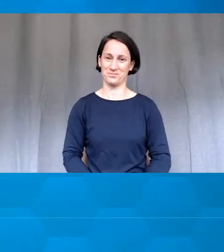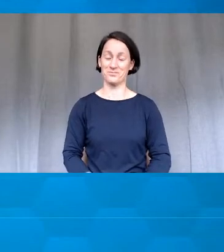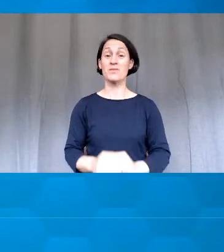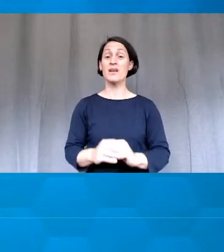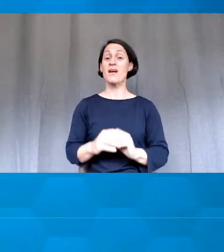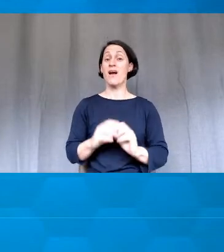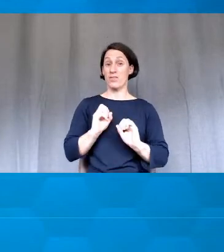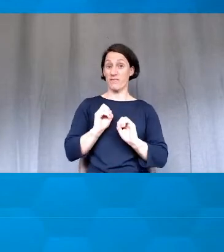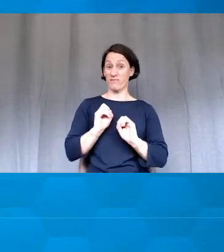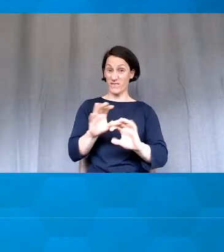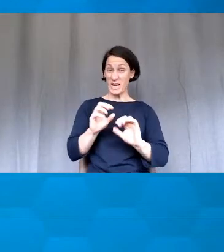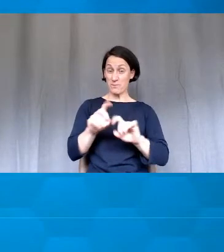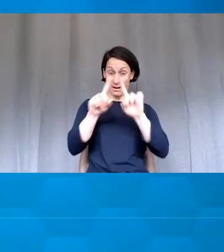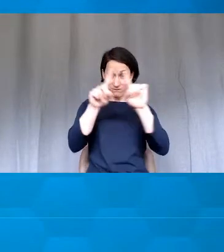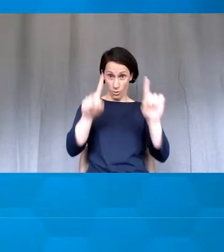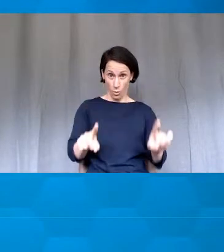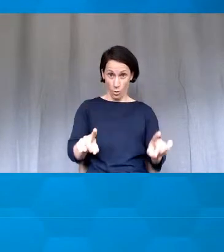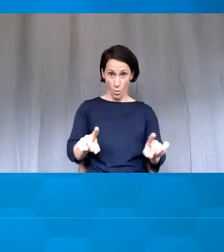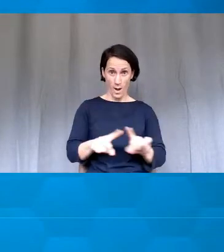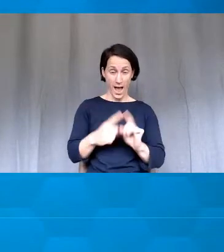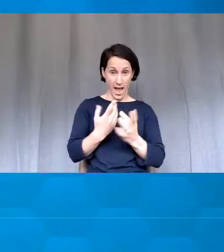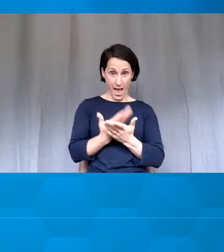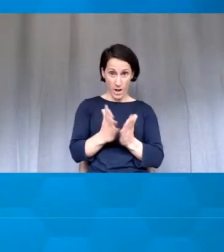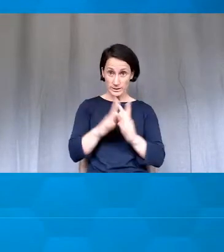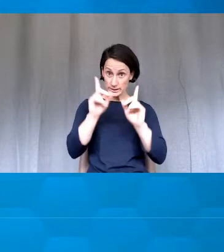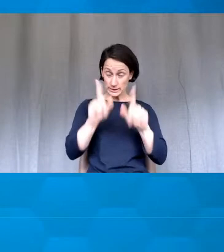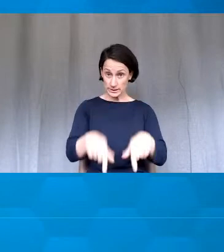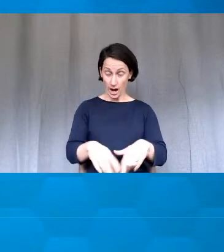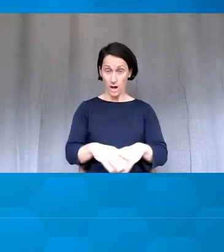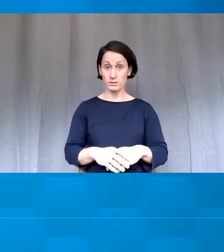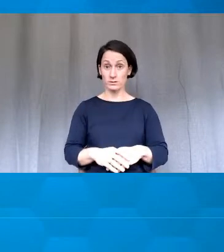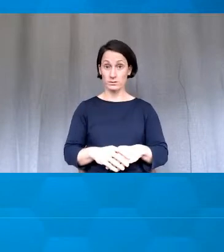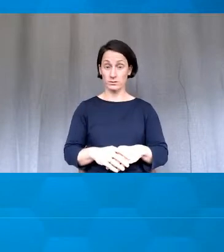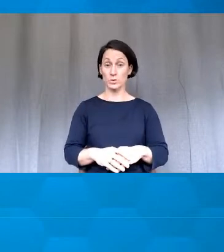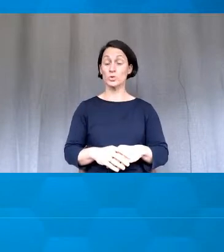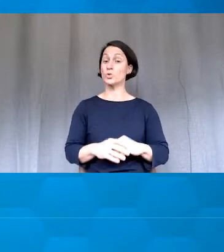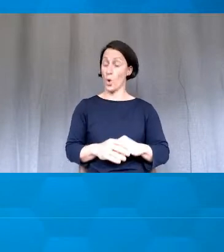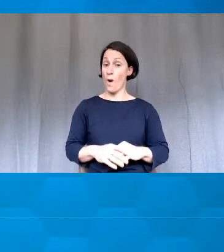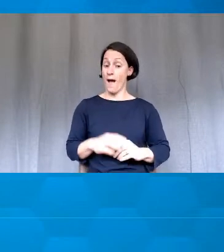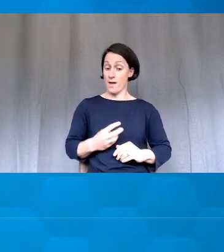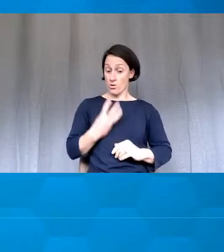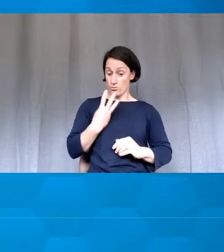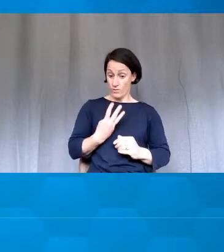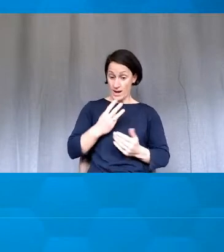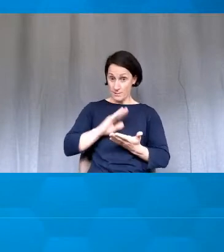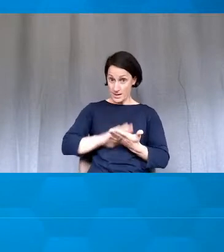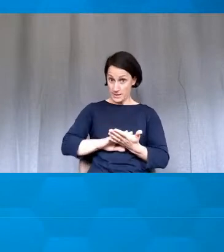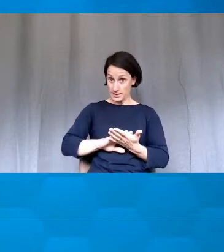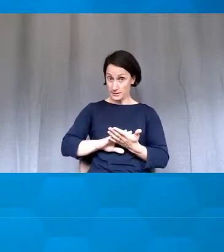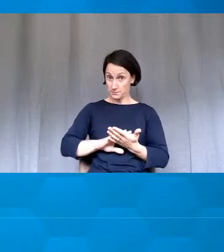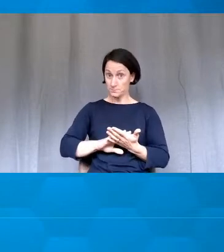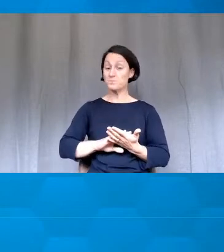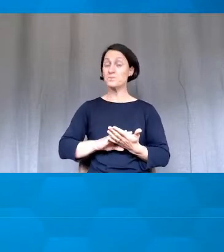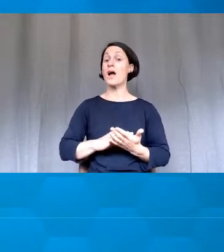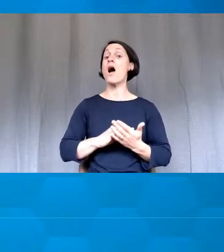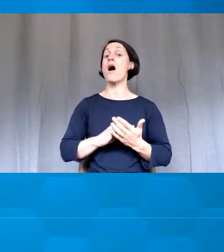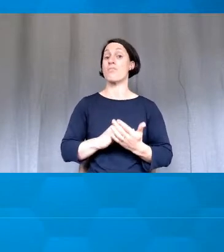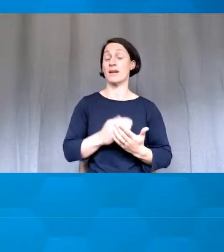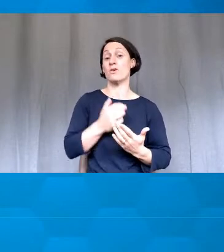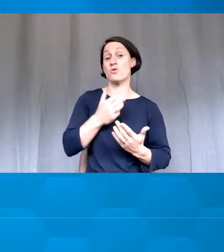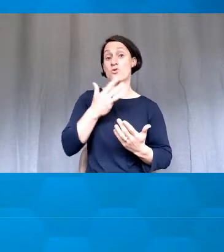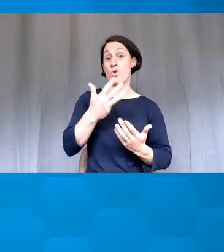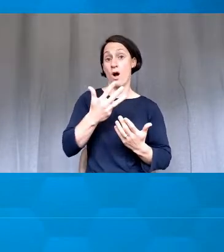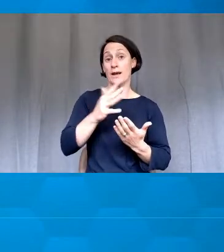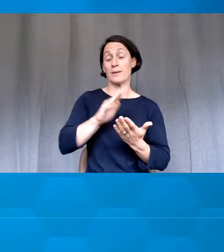process starts three minutes. So nine minutes into the feedback giving or three minutes before they finish. I collect up each of the